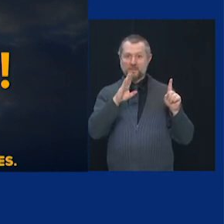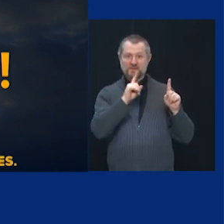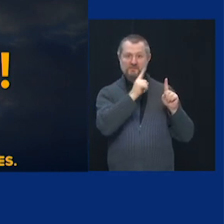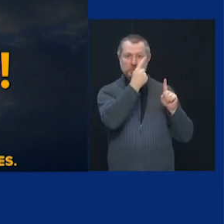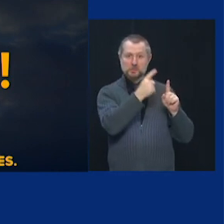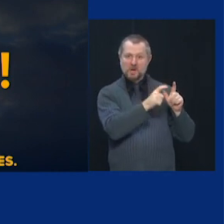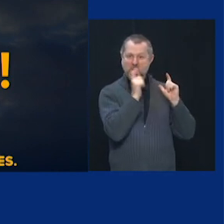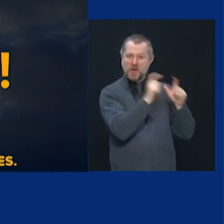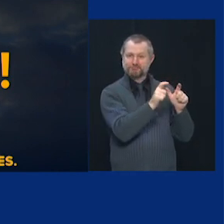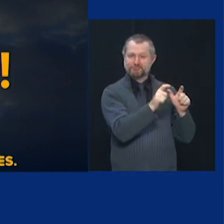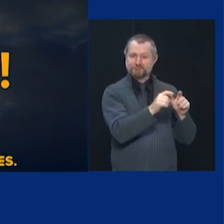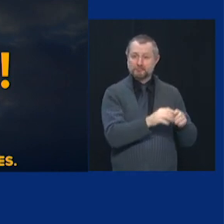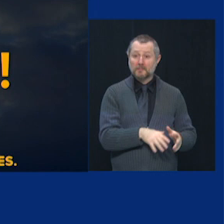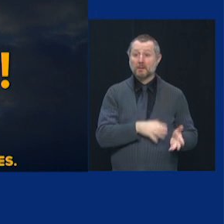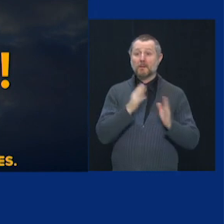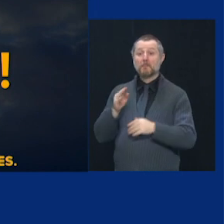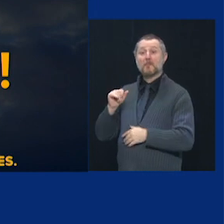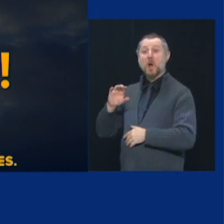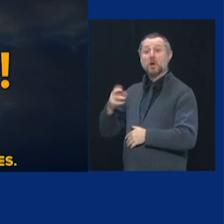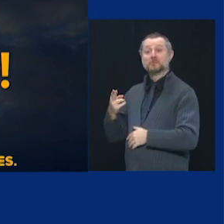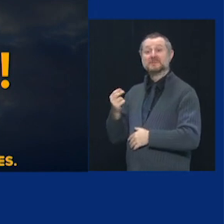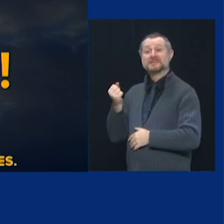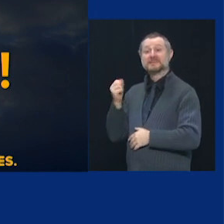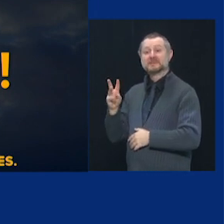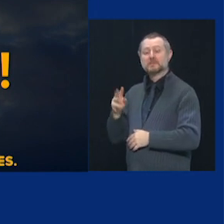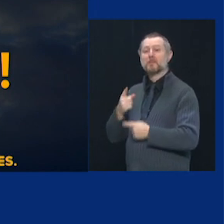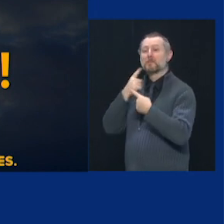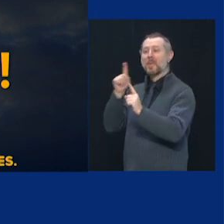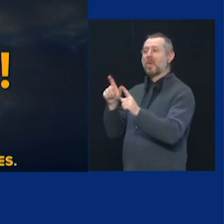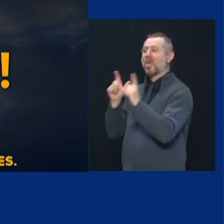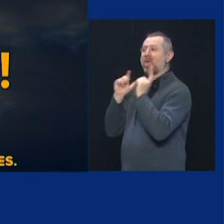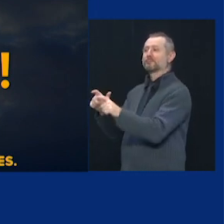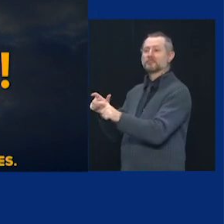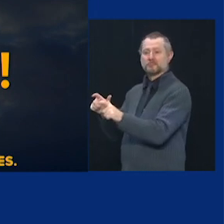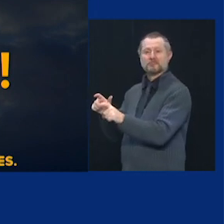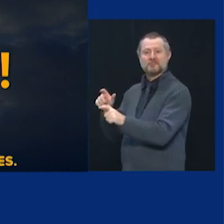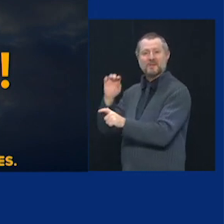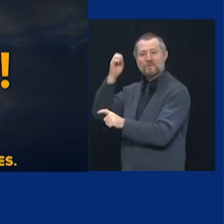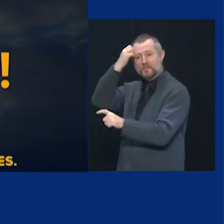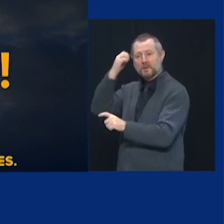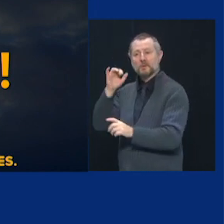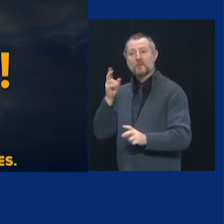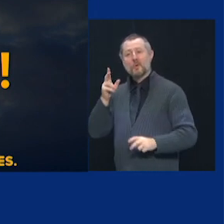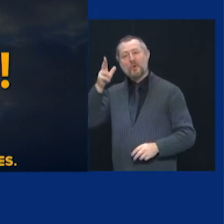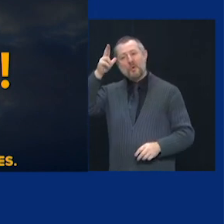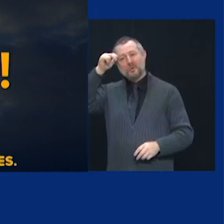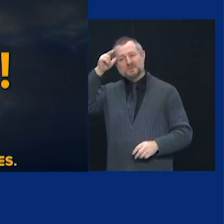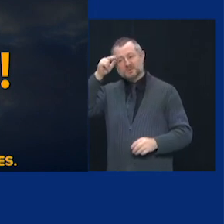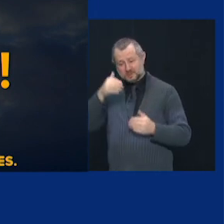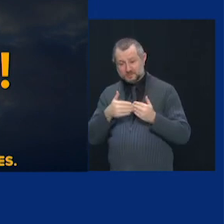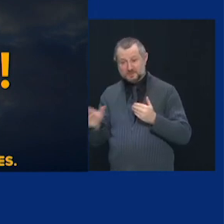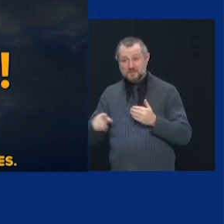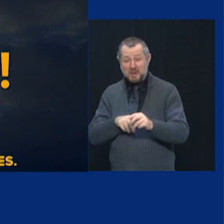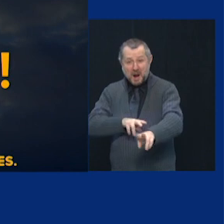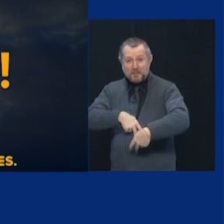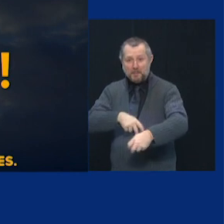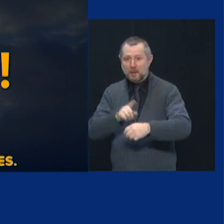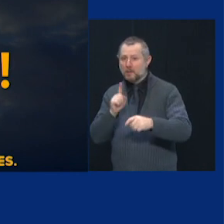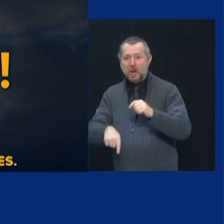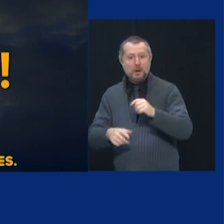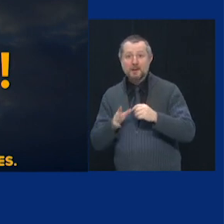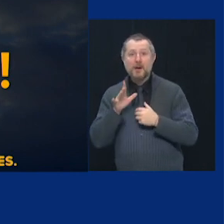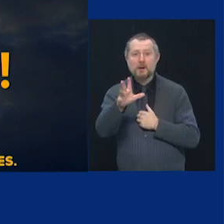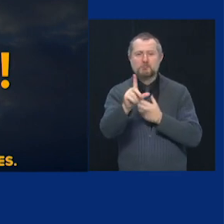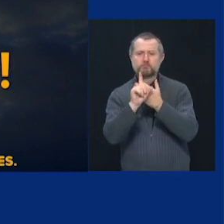16th. March 16th, the horse was out of the barn. We had thousands of cases